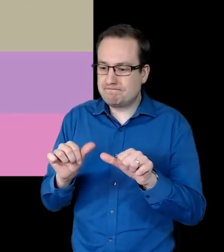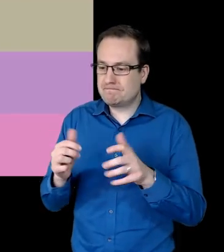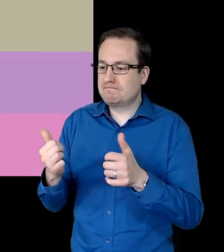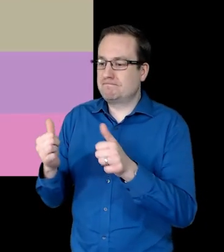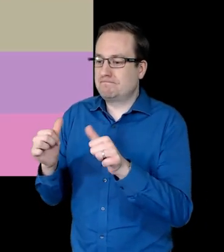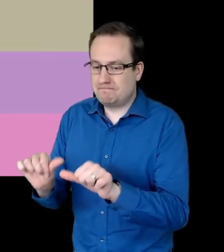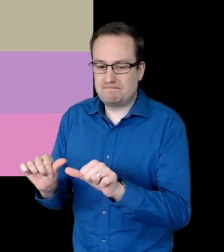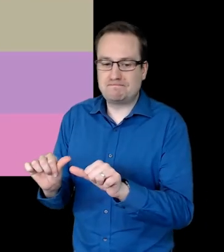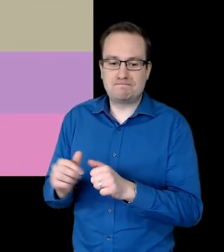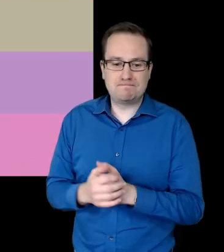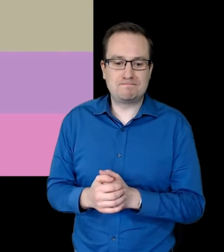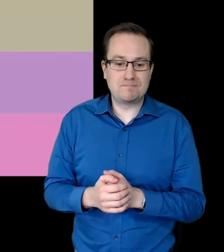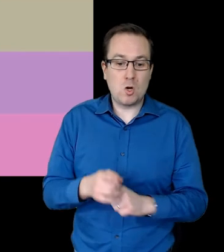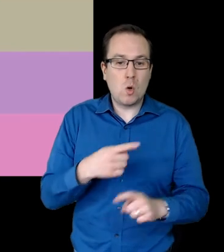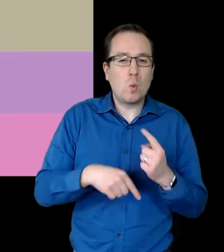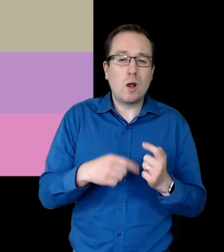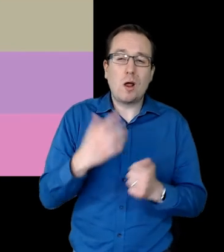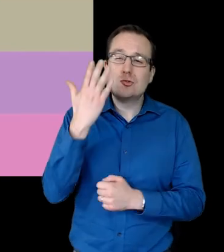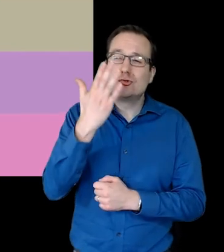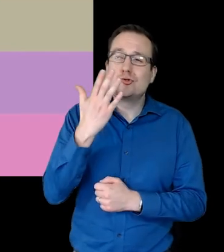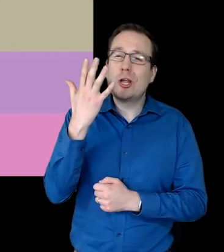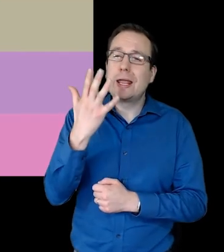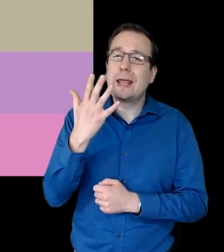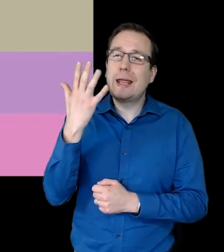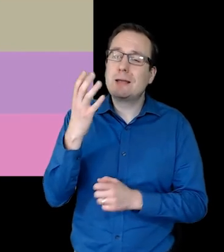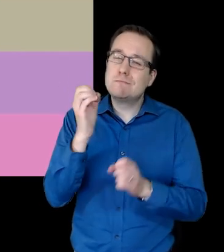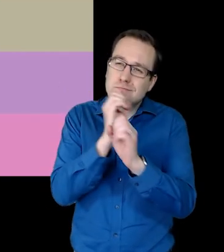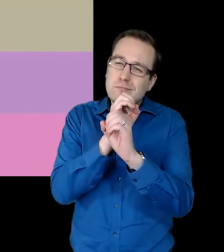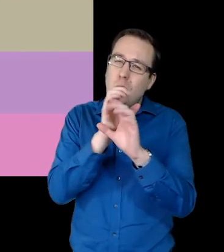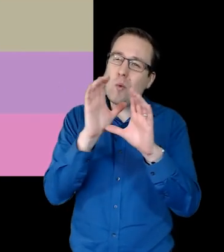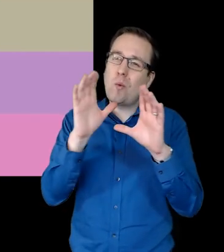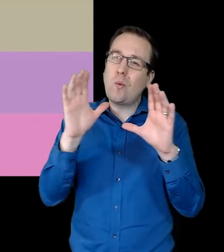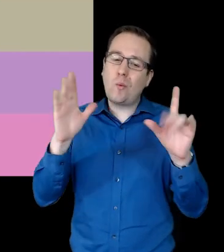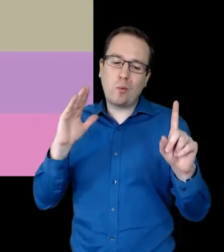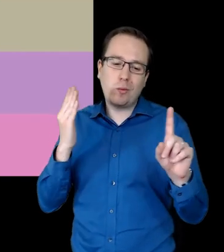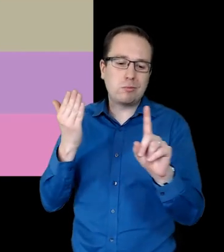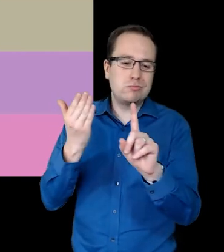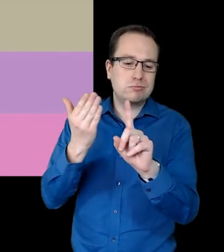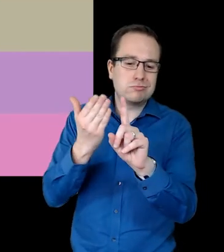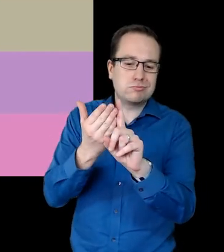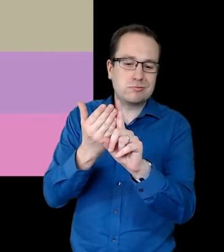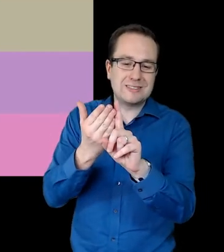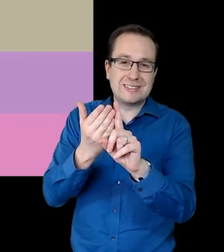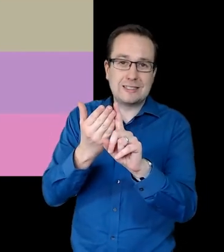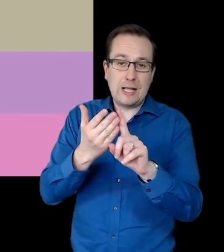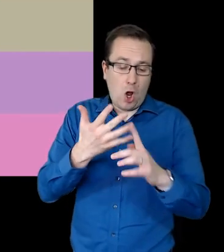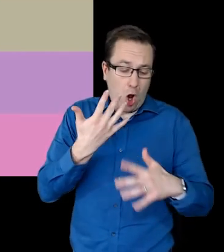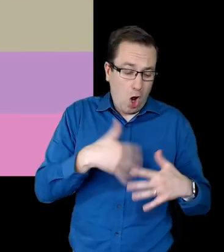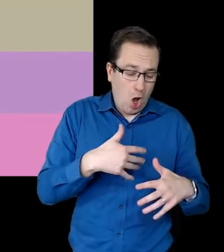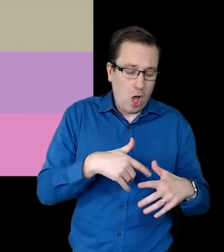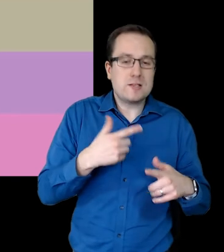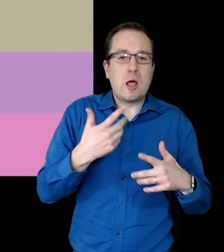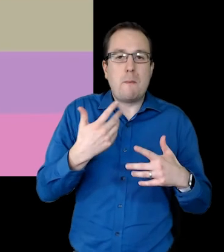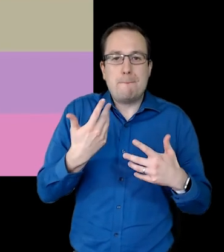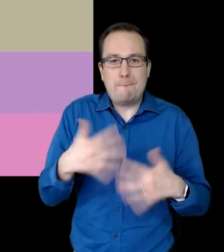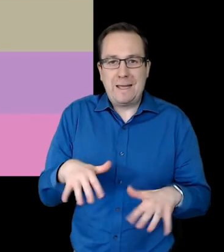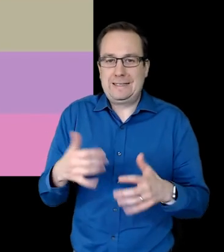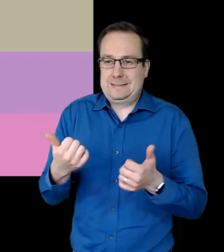We'll sing a song of wrongs that can be